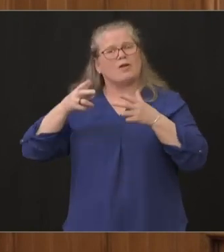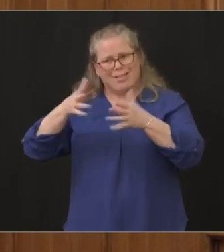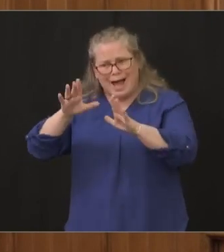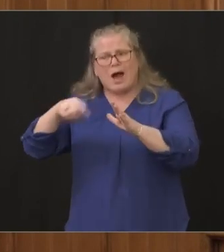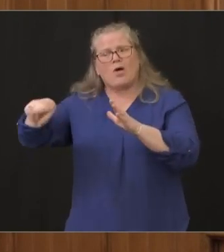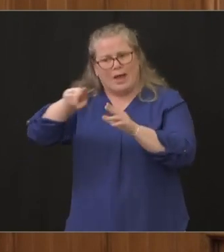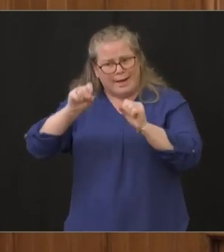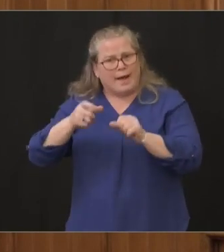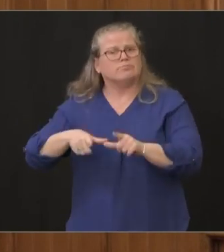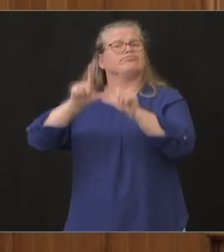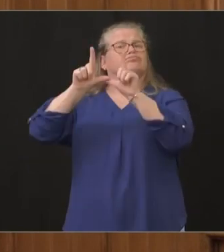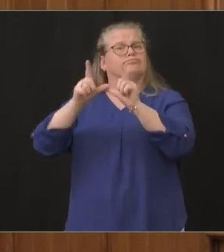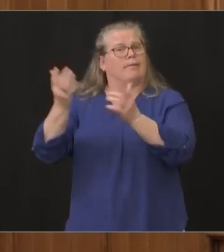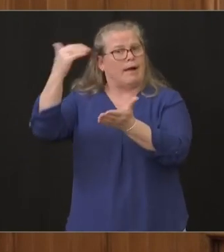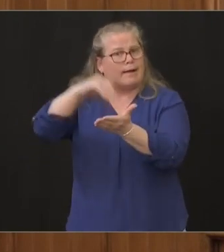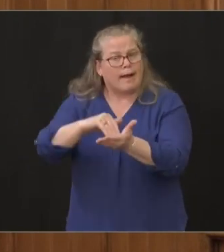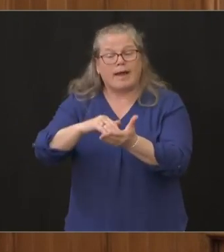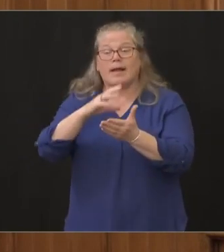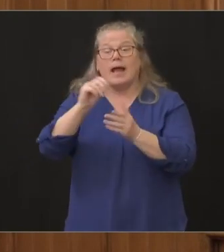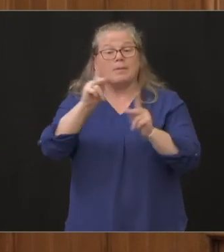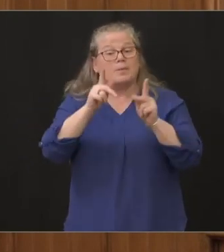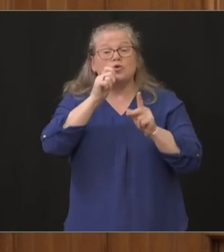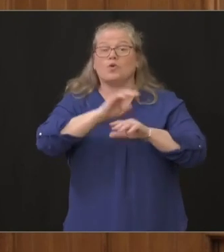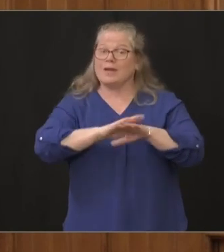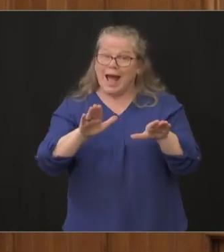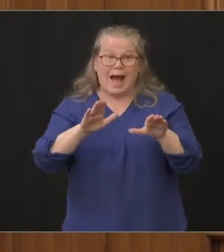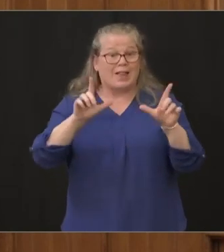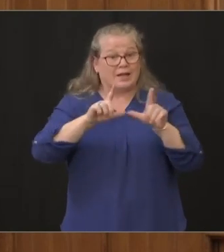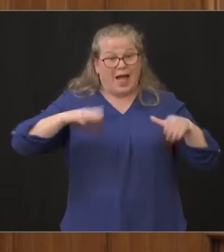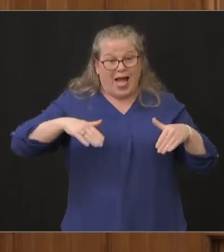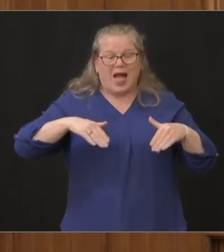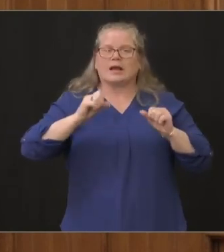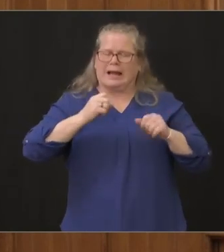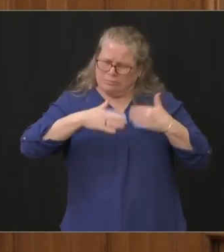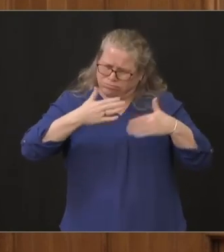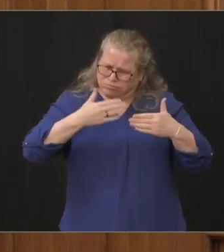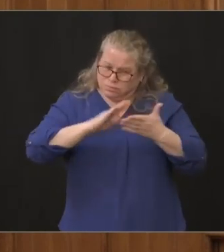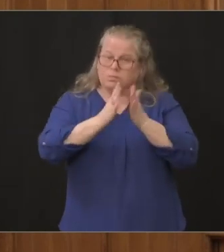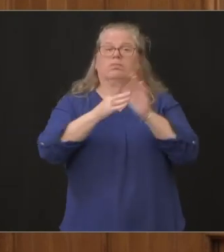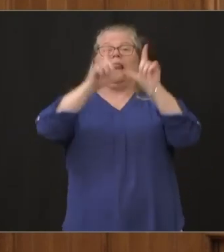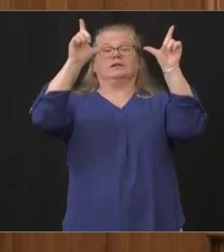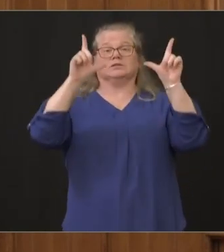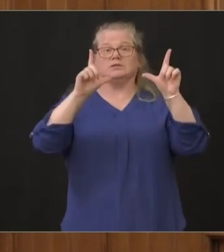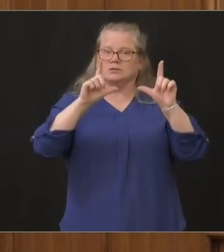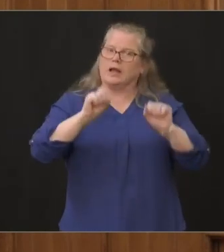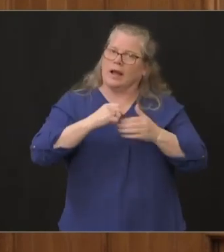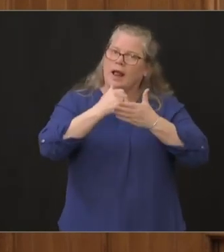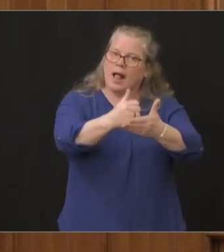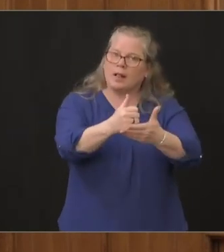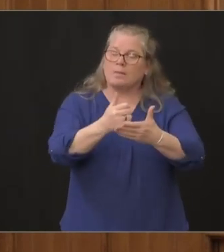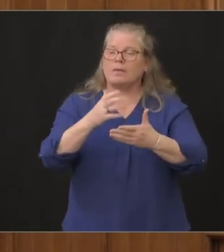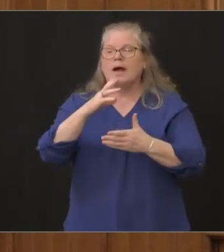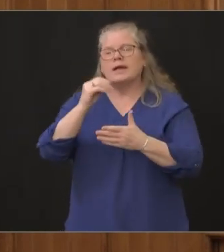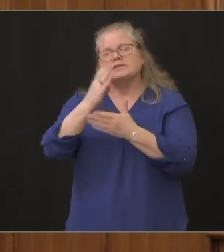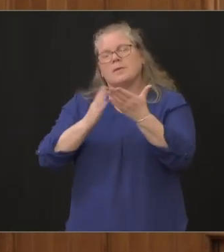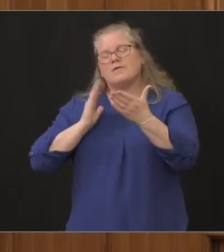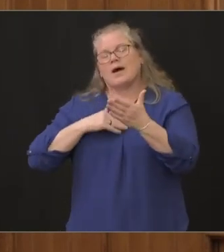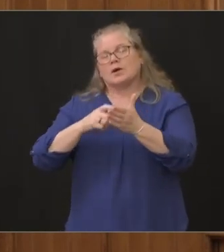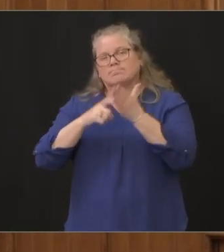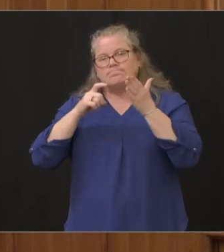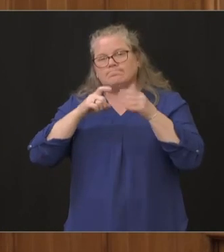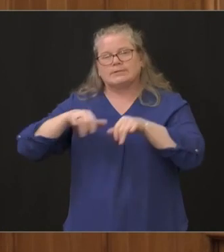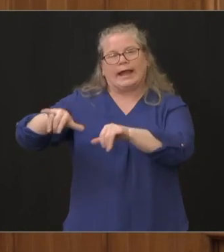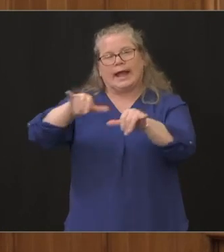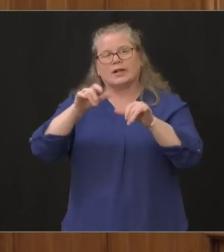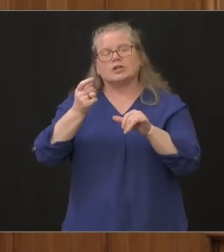licensed in our state has been impactful the ability to relax some of the standards from regulation standpoint and move to almost a trust and